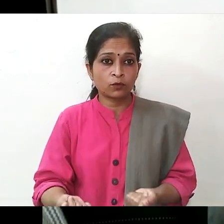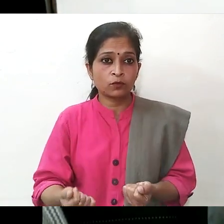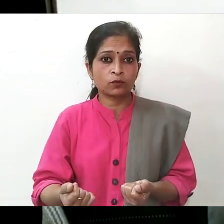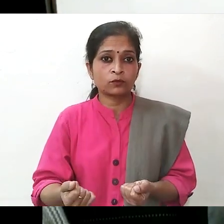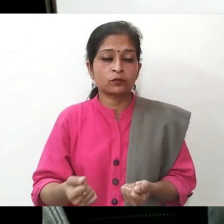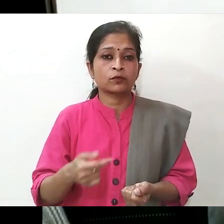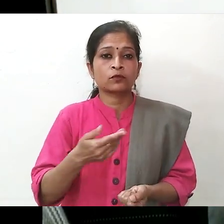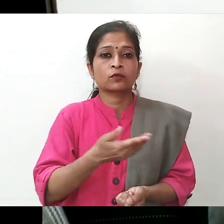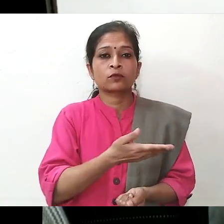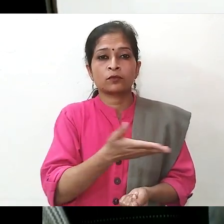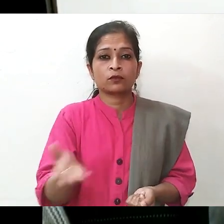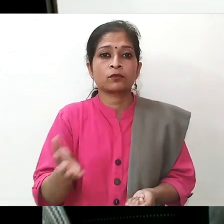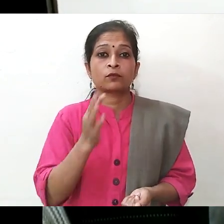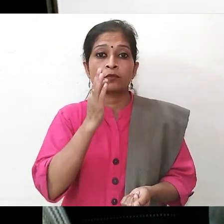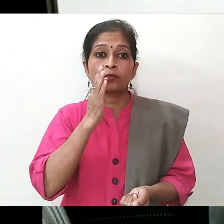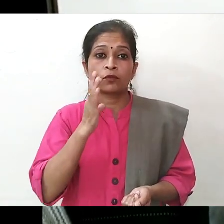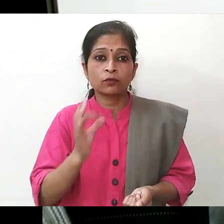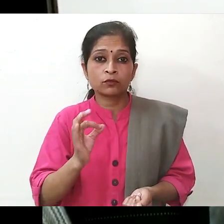instructions.